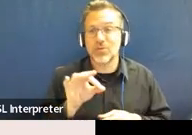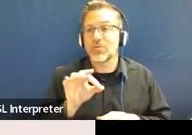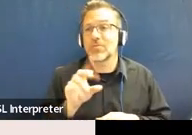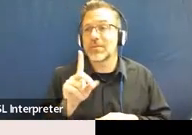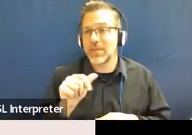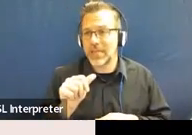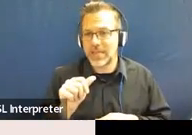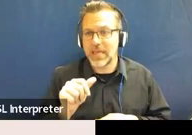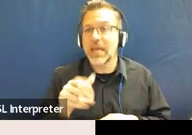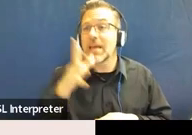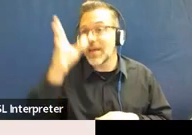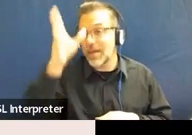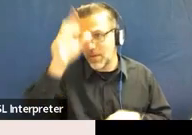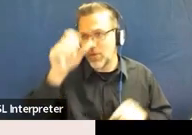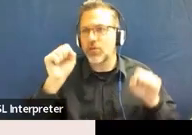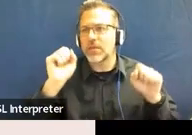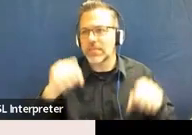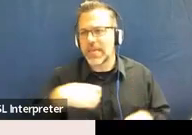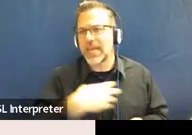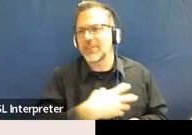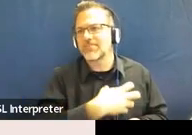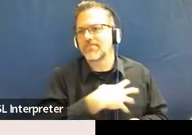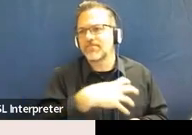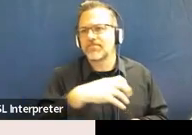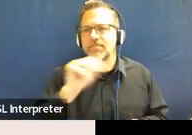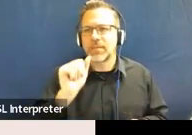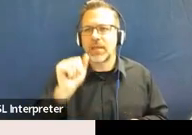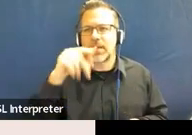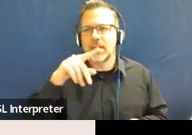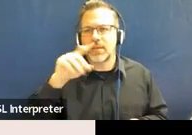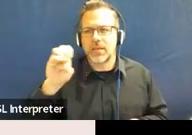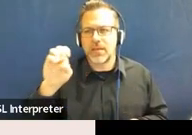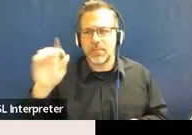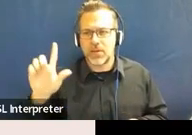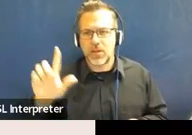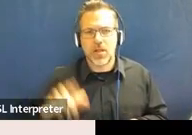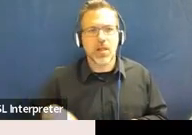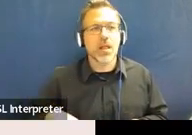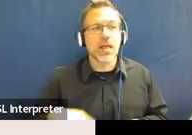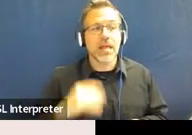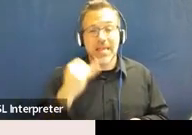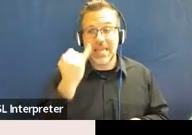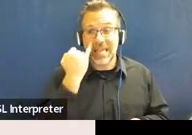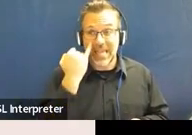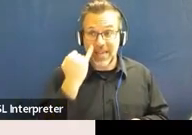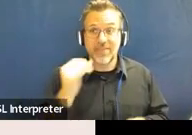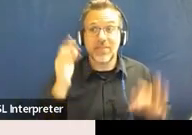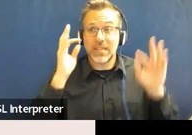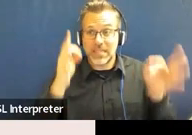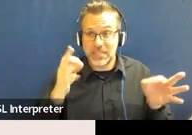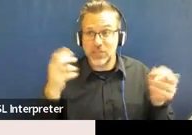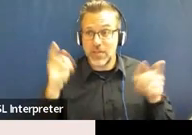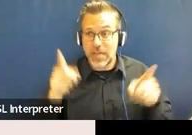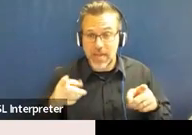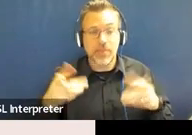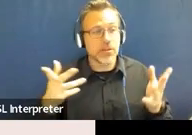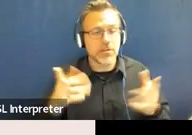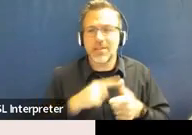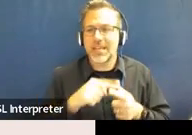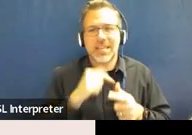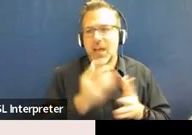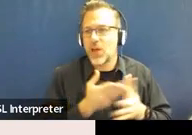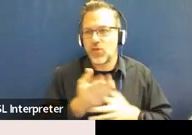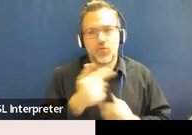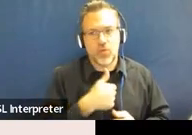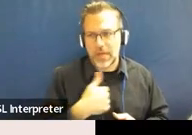appeal that decision. They can request a hearing. They can file due process. And if that is the decision that happens, then that would go, that wouldn't go through us. That would